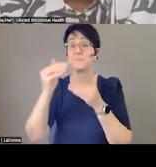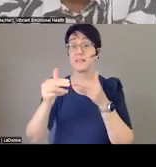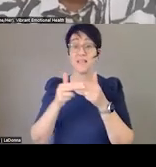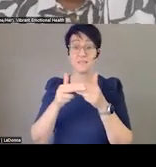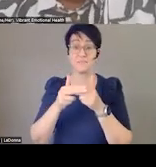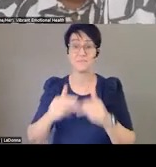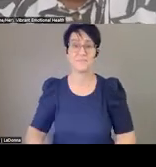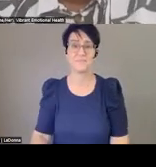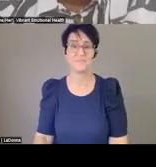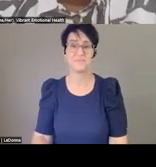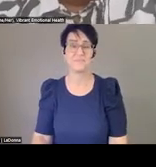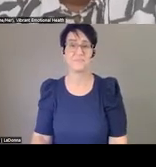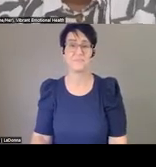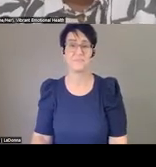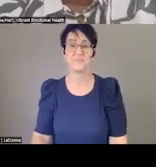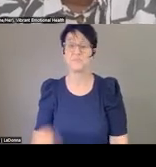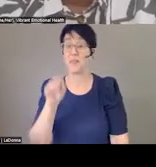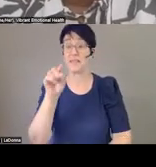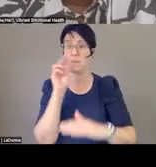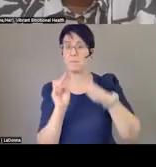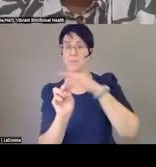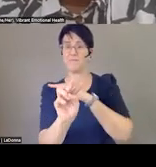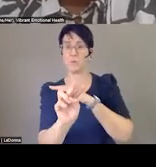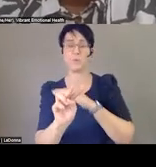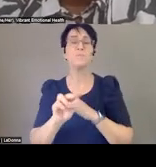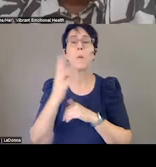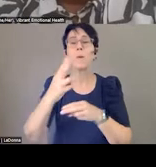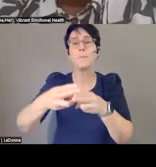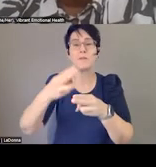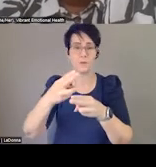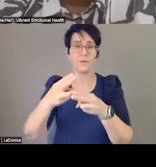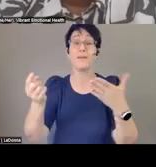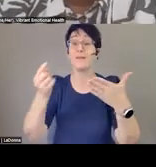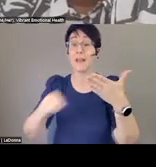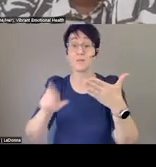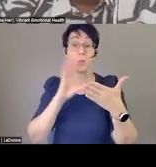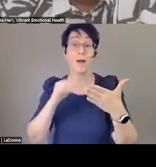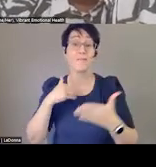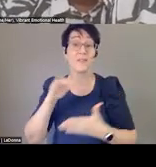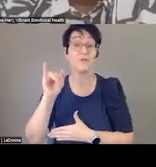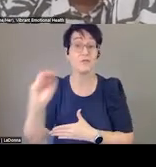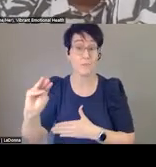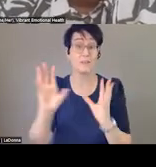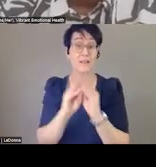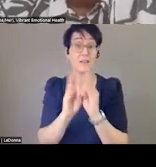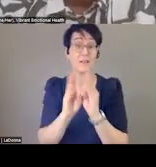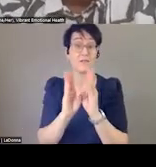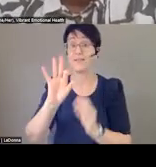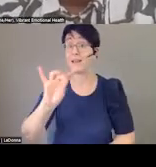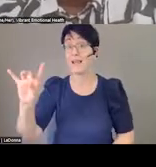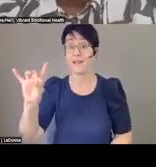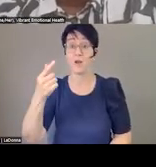And a special preview, I want to highlight that next week, the jam will be 988 goes live